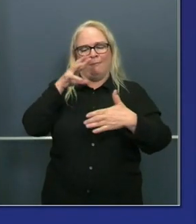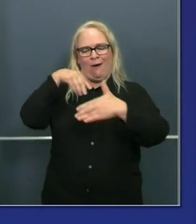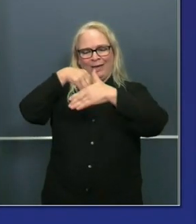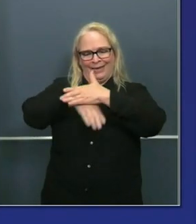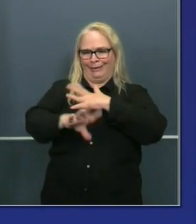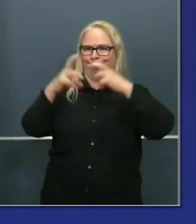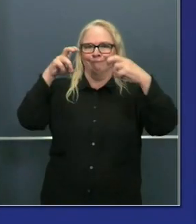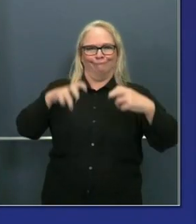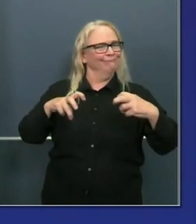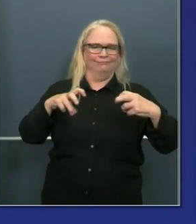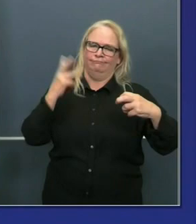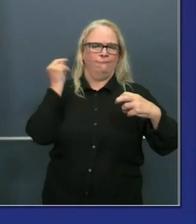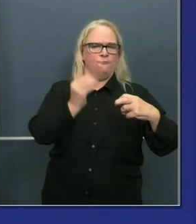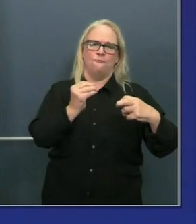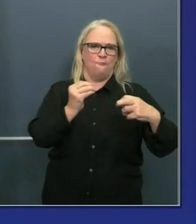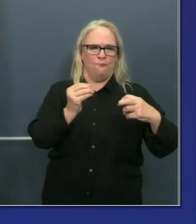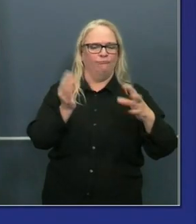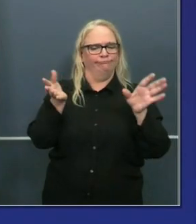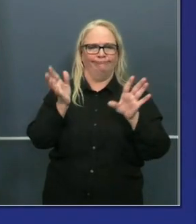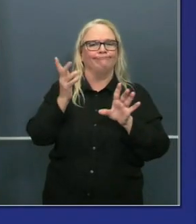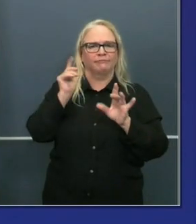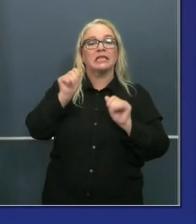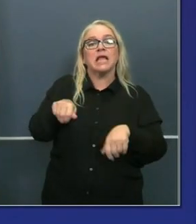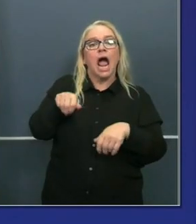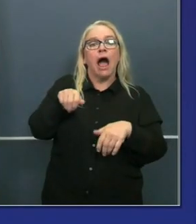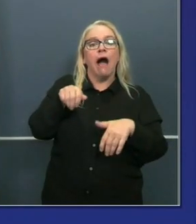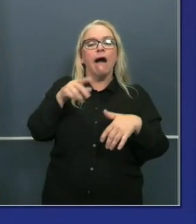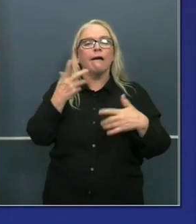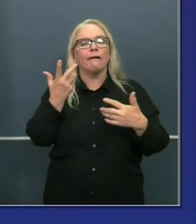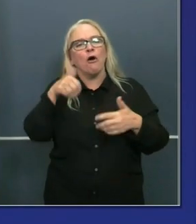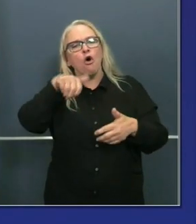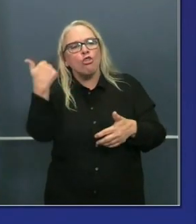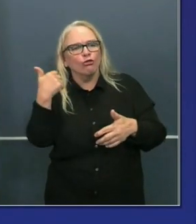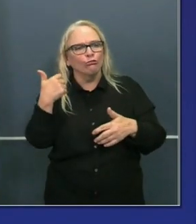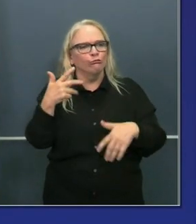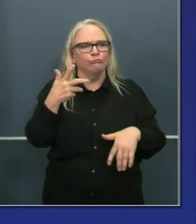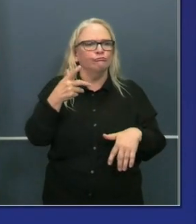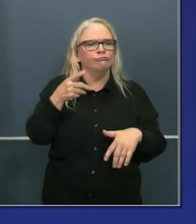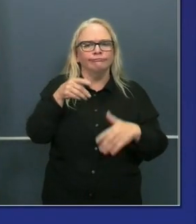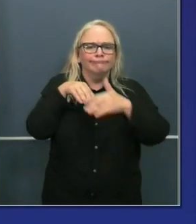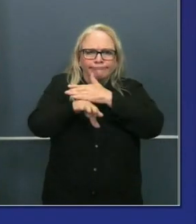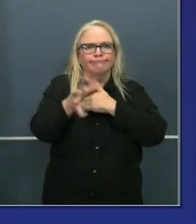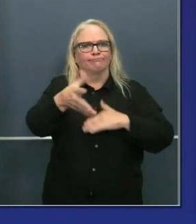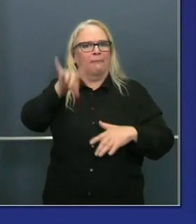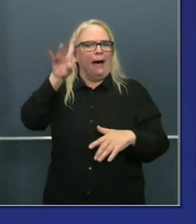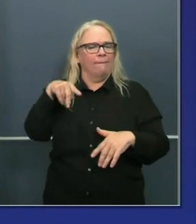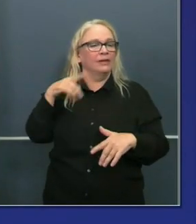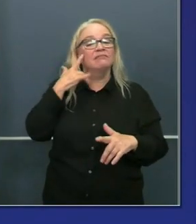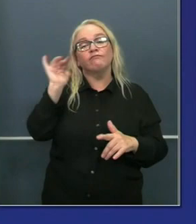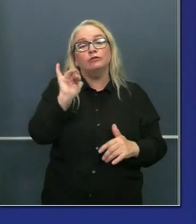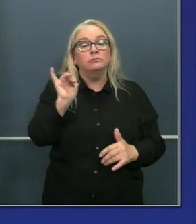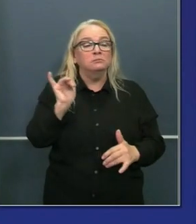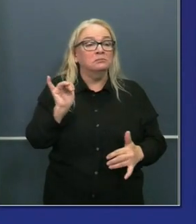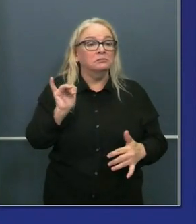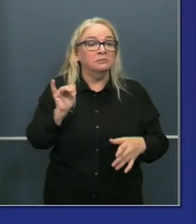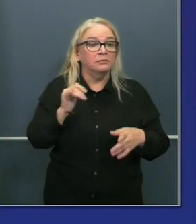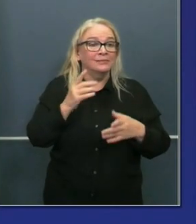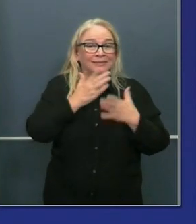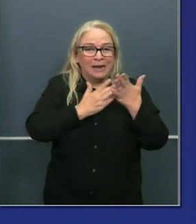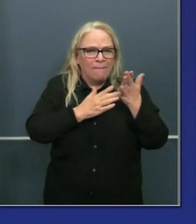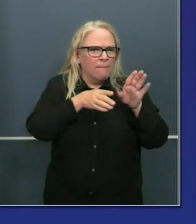can, these mixed activities, these concentrated activities, and move them outdoors,